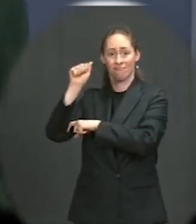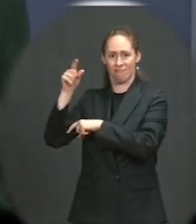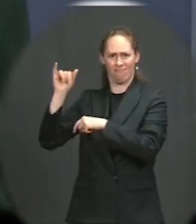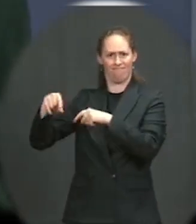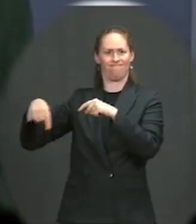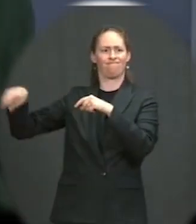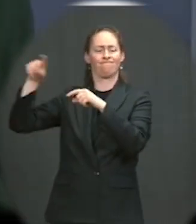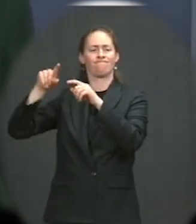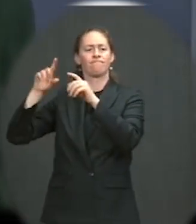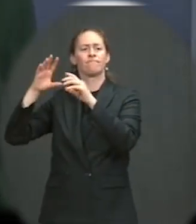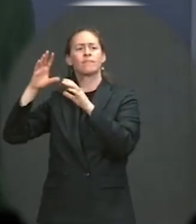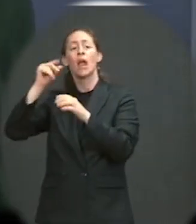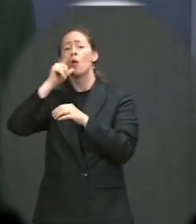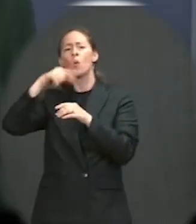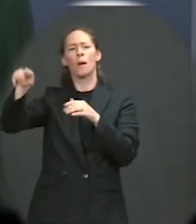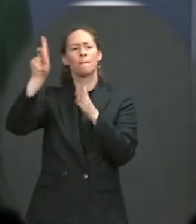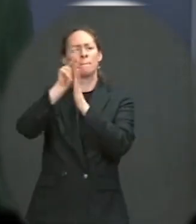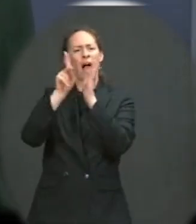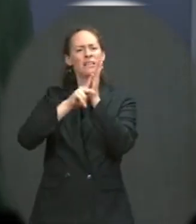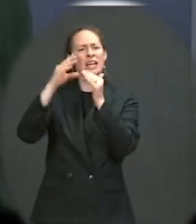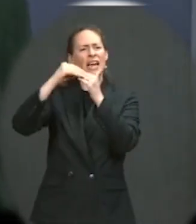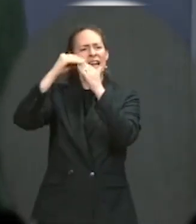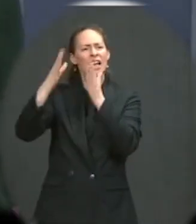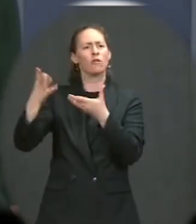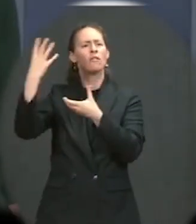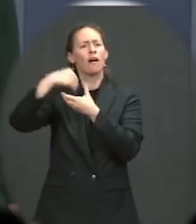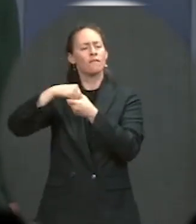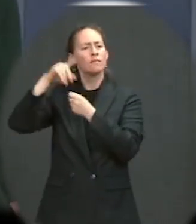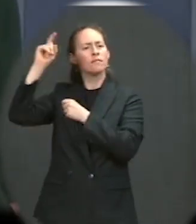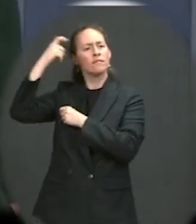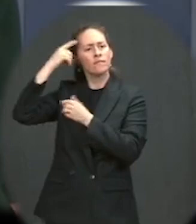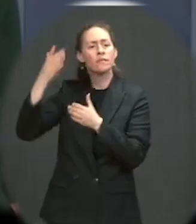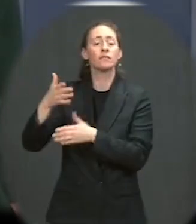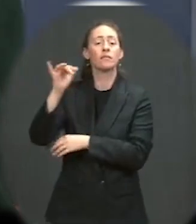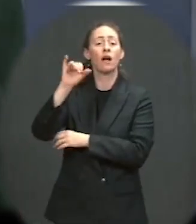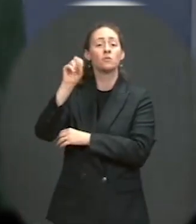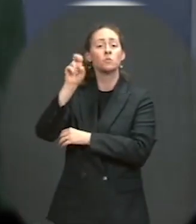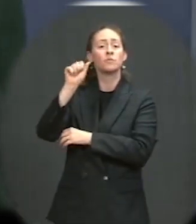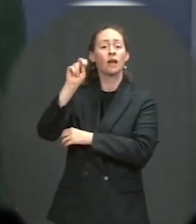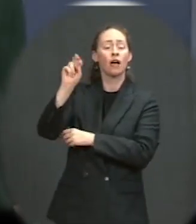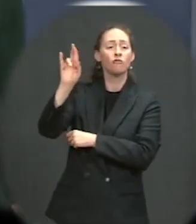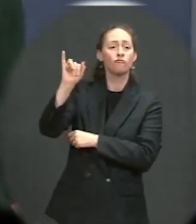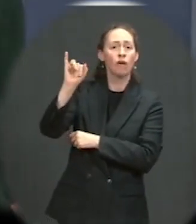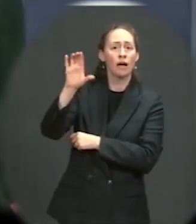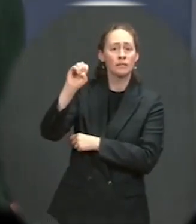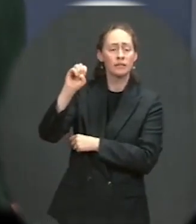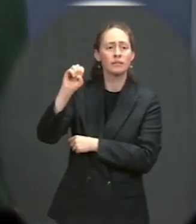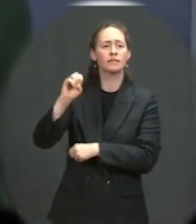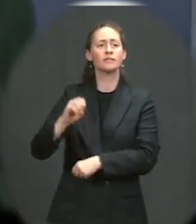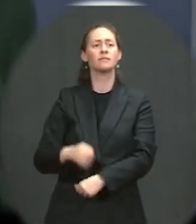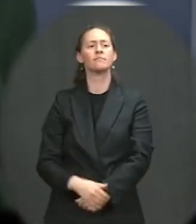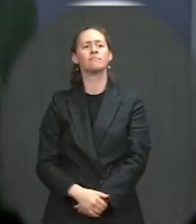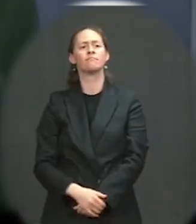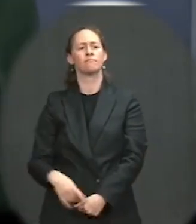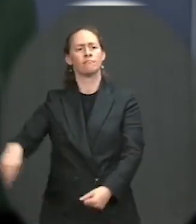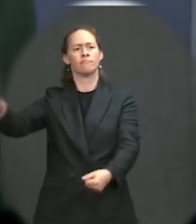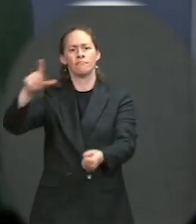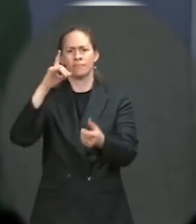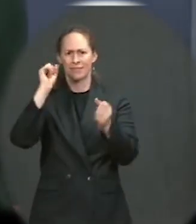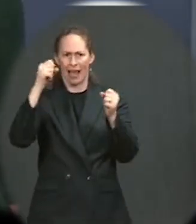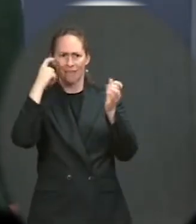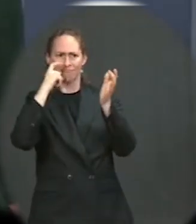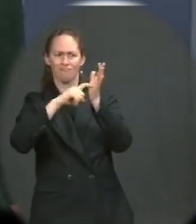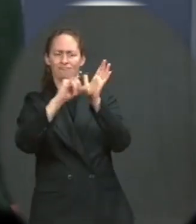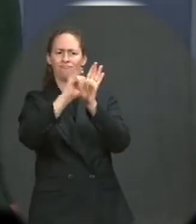within the government, from Susan Rice, Cedric Richmond, a number, there's obviously economic components, Gene Sperling,